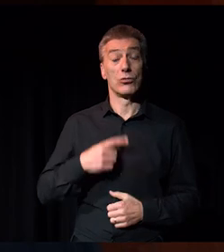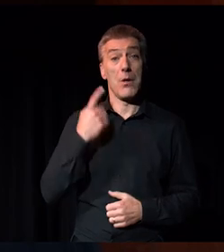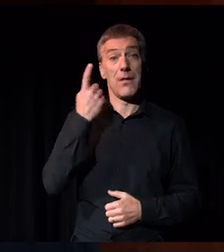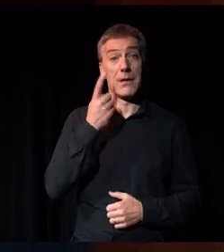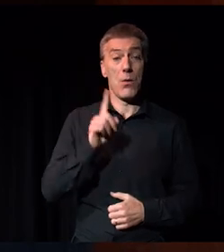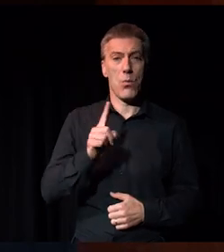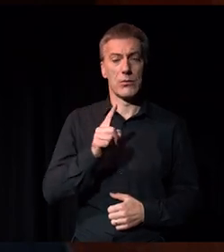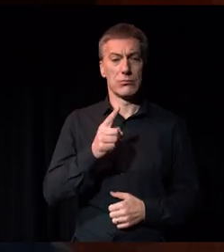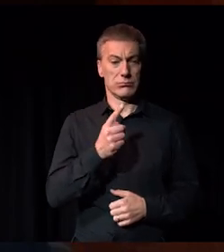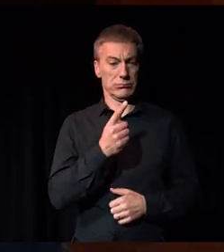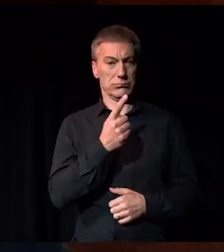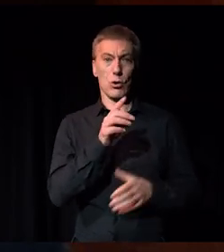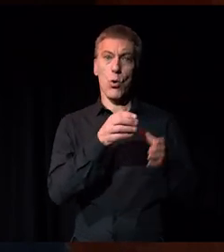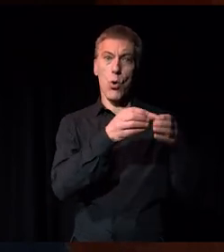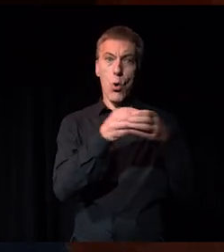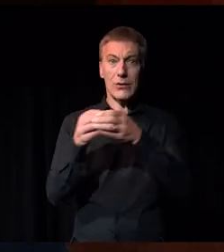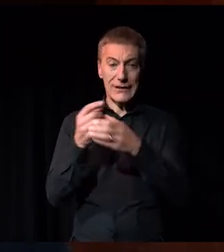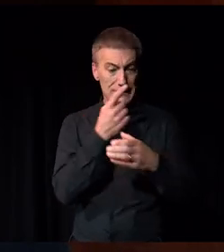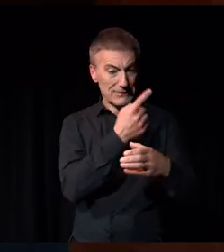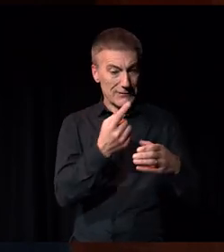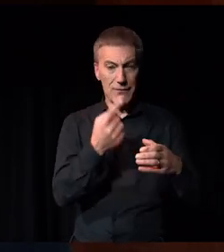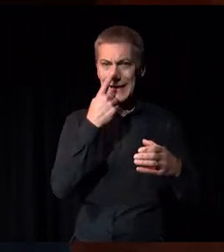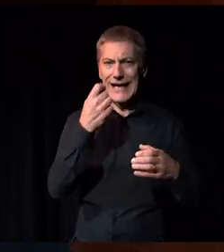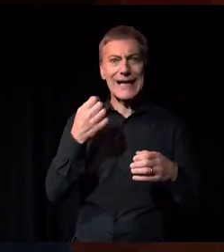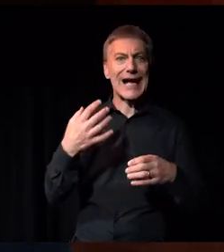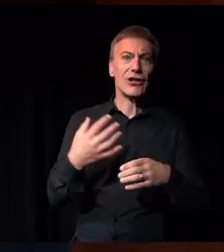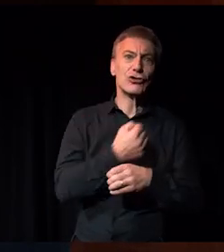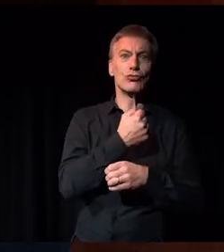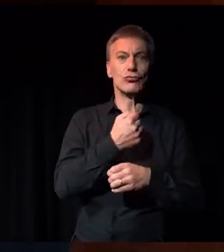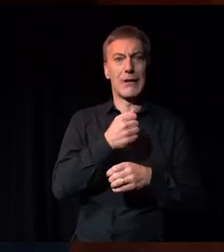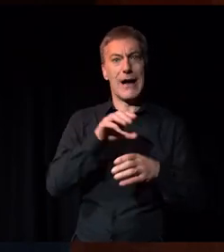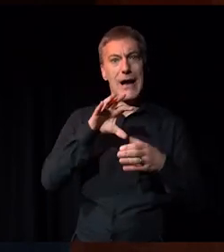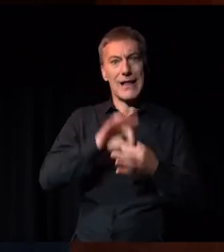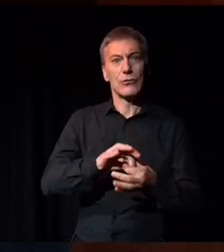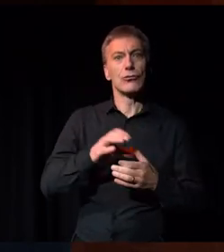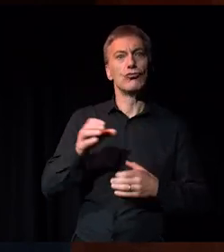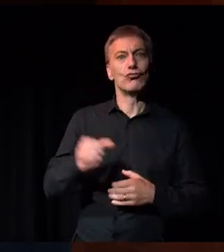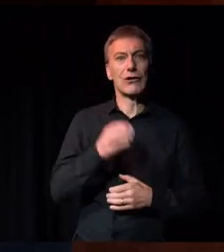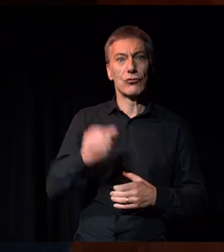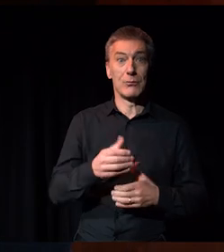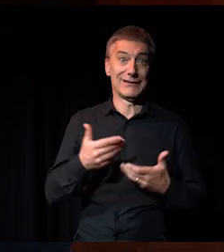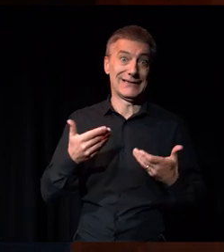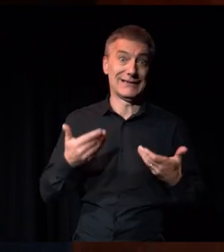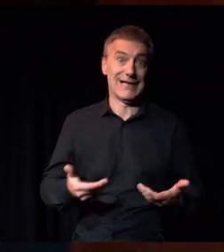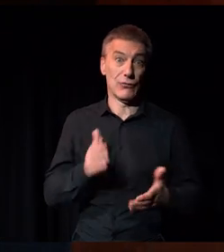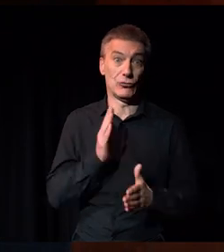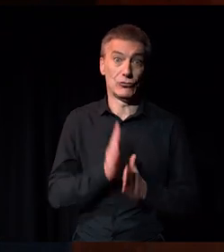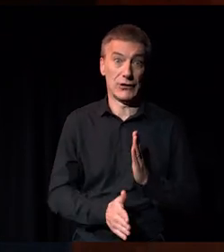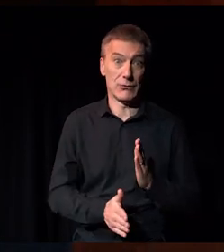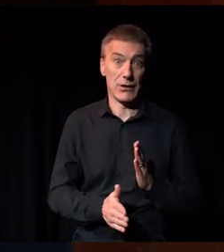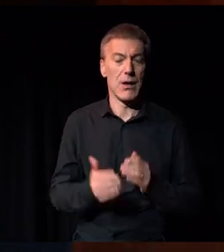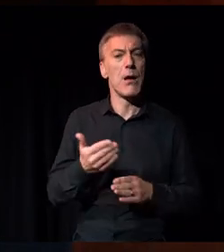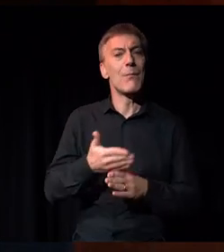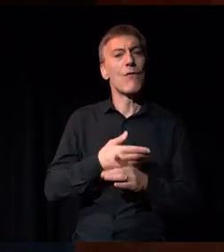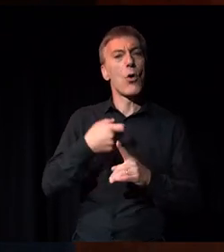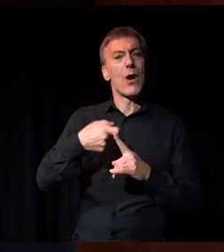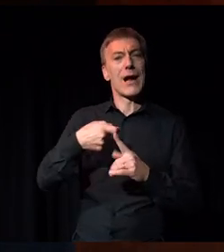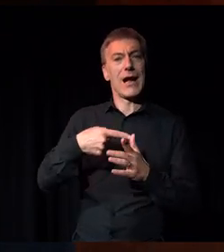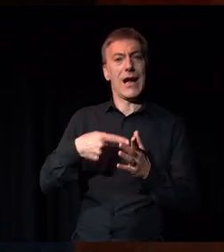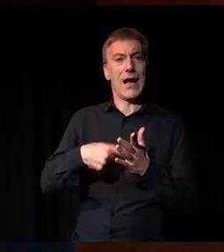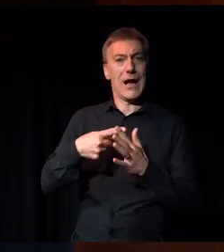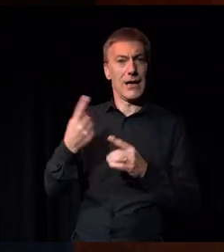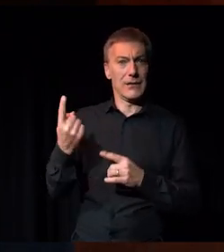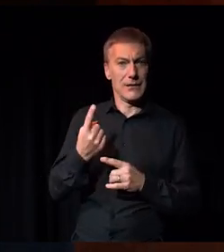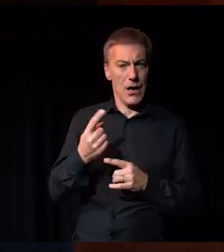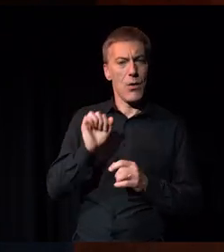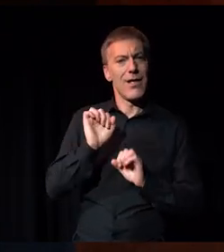thoughts to what organisations can be doing around recruitment right here, right now. Before we speak to Kate from Jerwood Arts, we're going to show you a